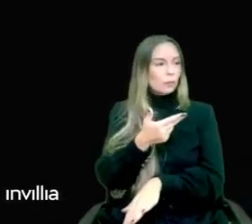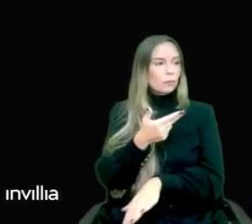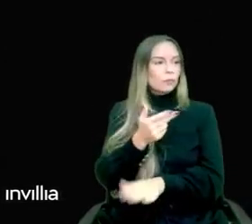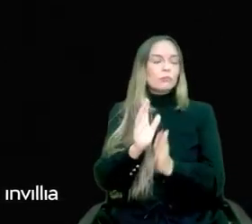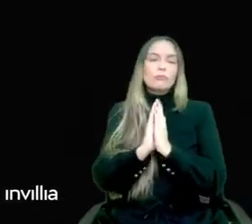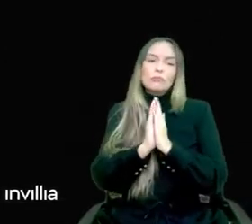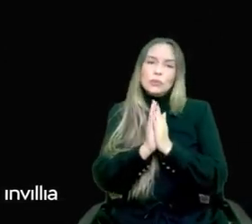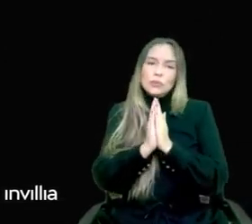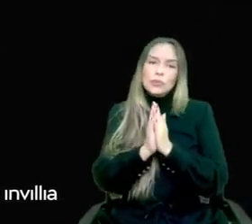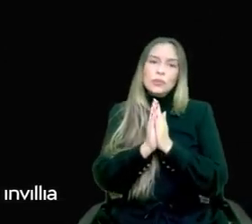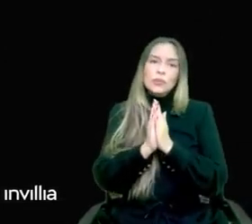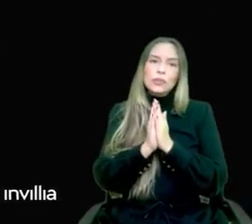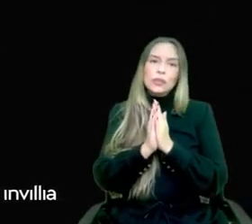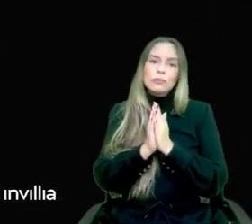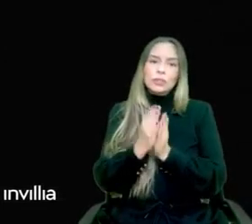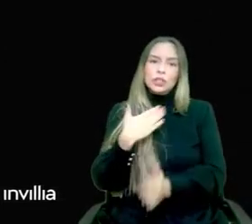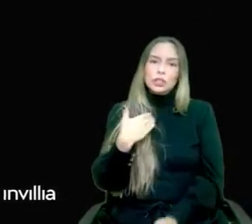to us.